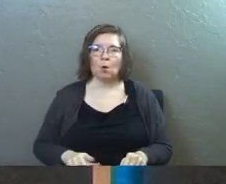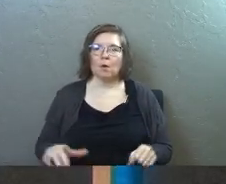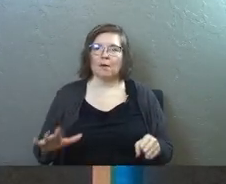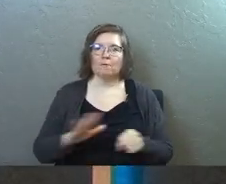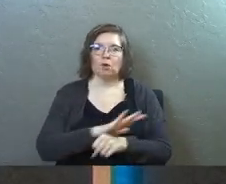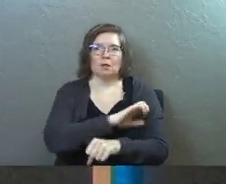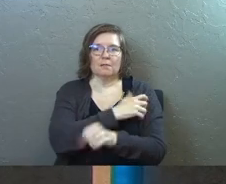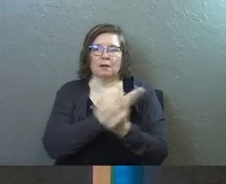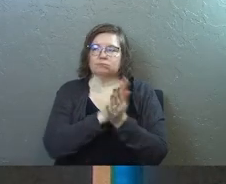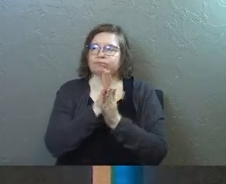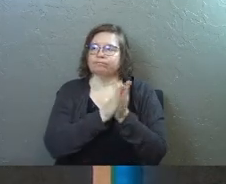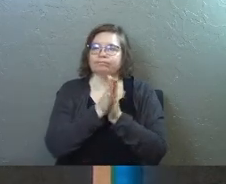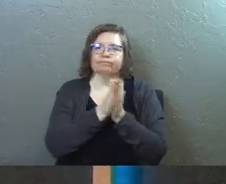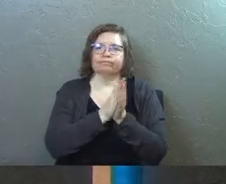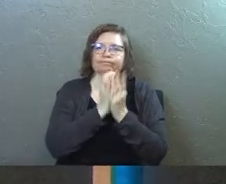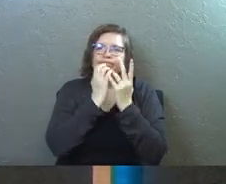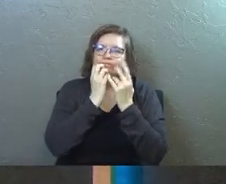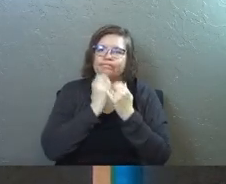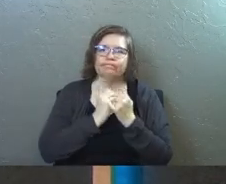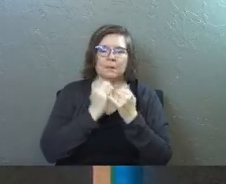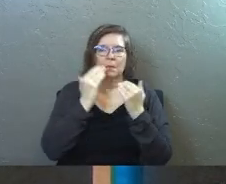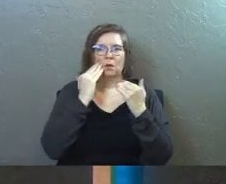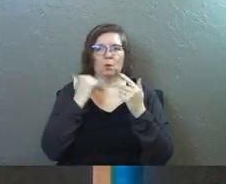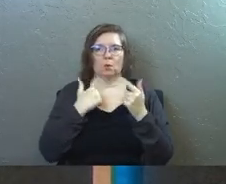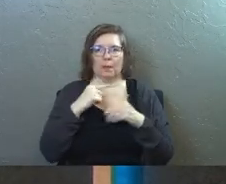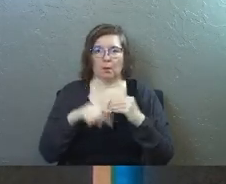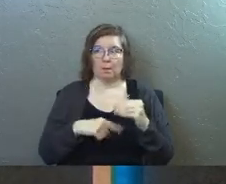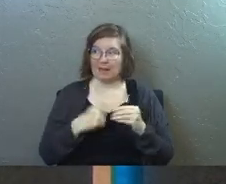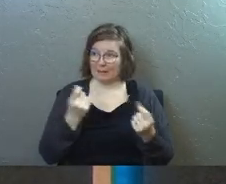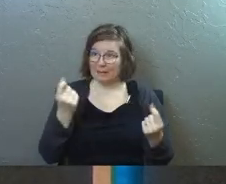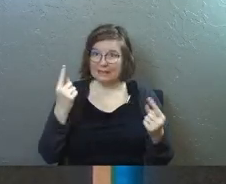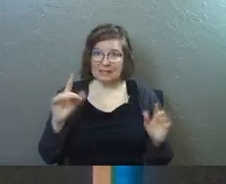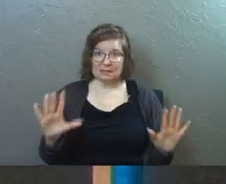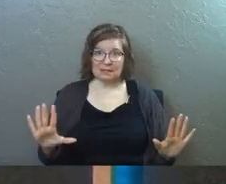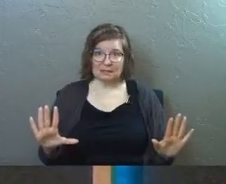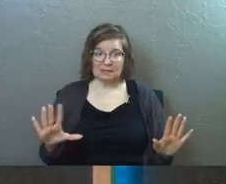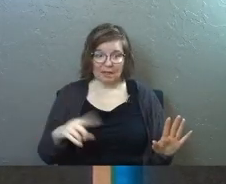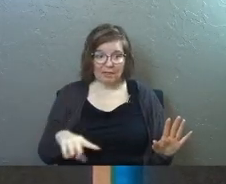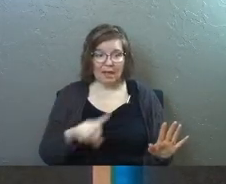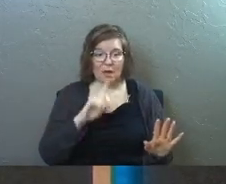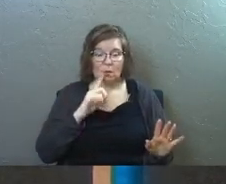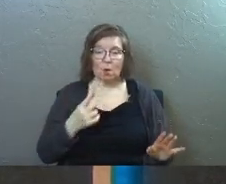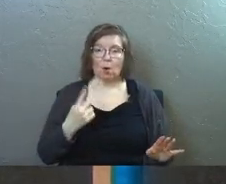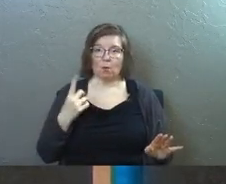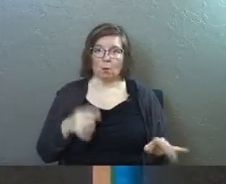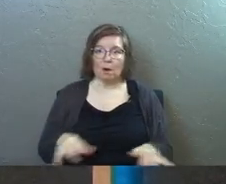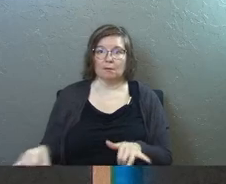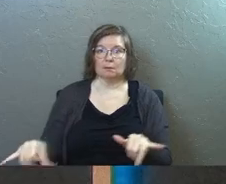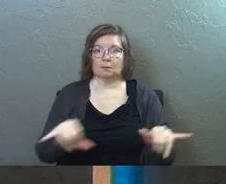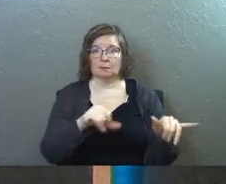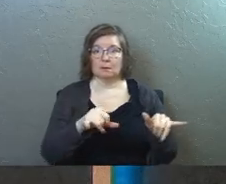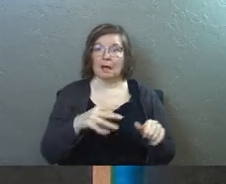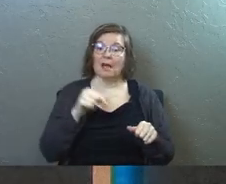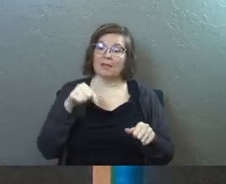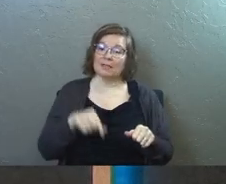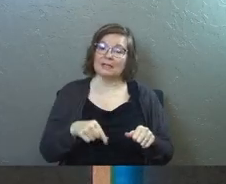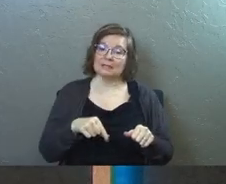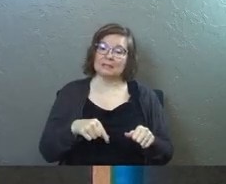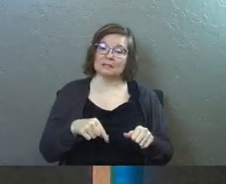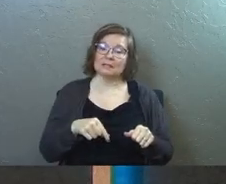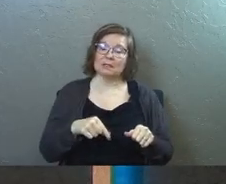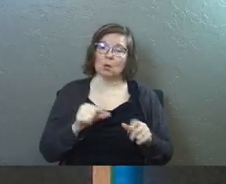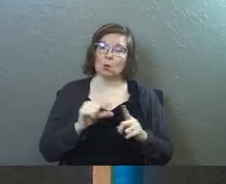full of energy. They were all passionate. They knew what they were about. Does that make sense? They were of one accord. And this